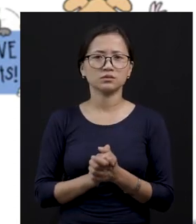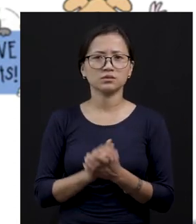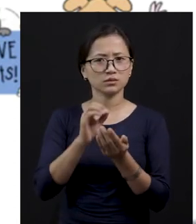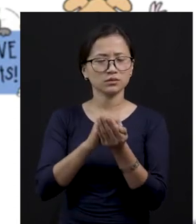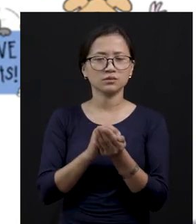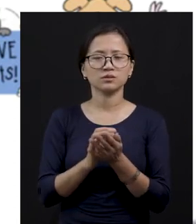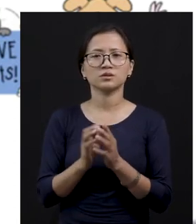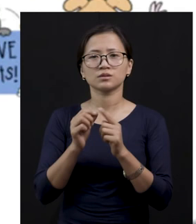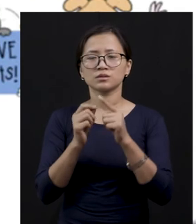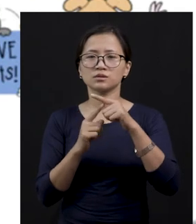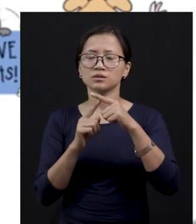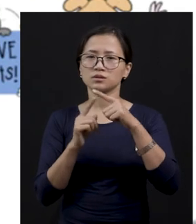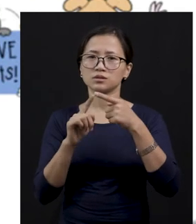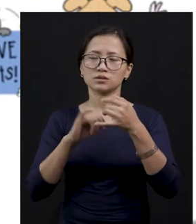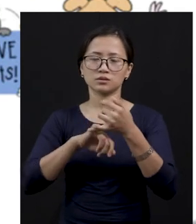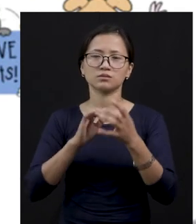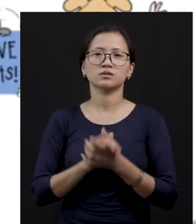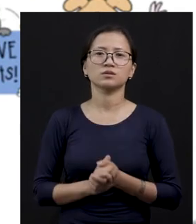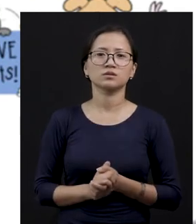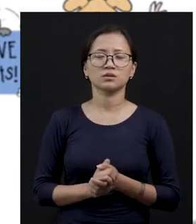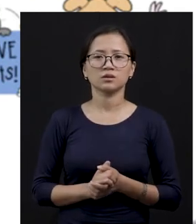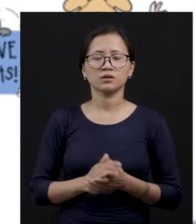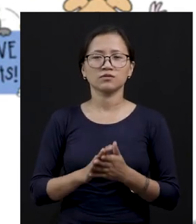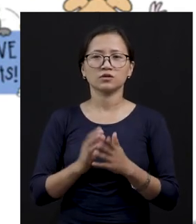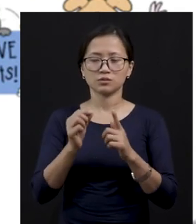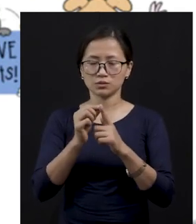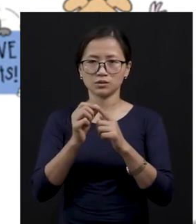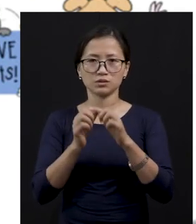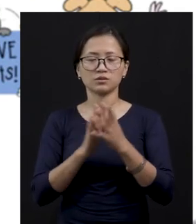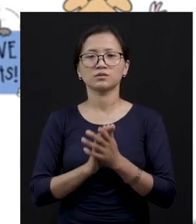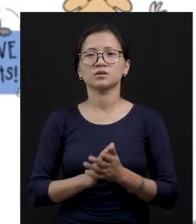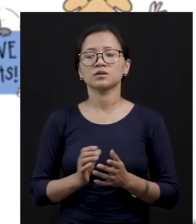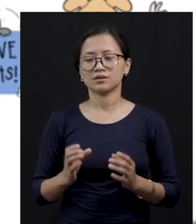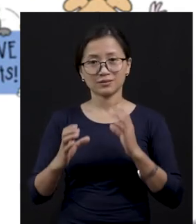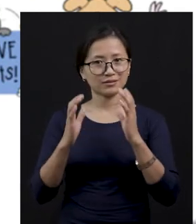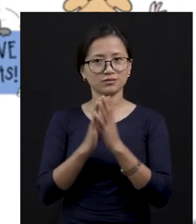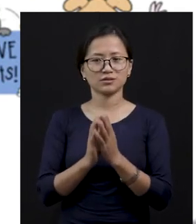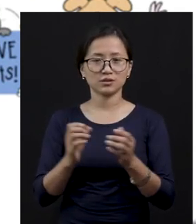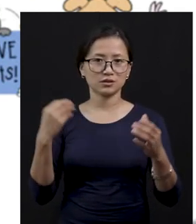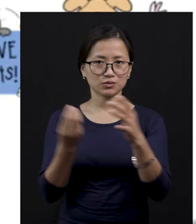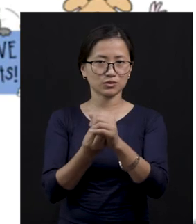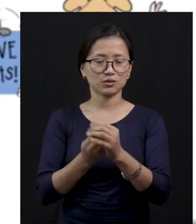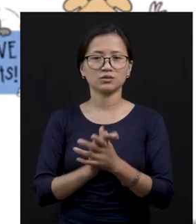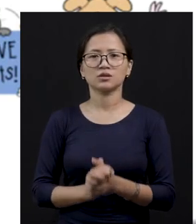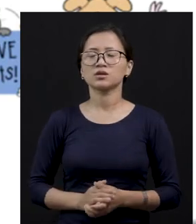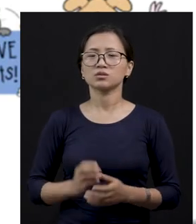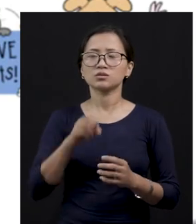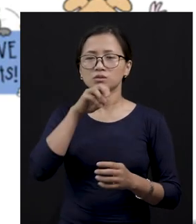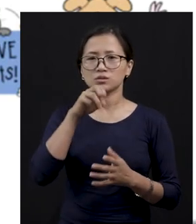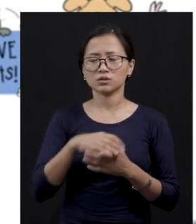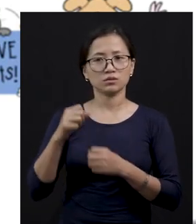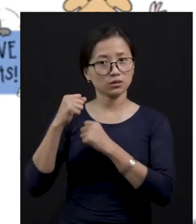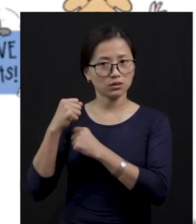do we keep bats? We keep bats for our pleasure and companionship. Dogs, they guard our house.